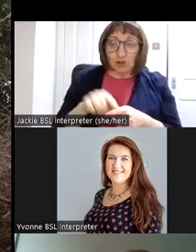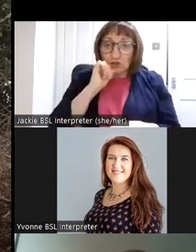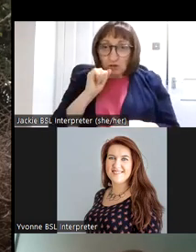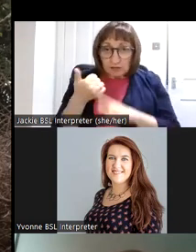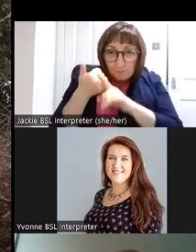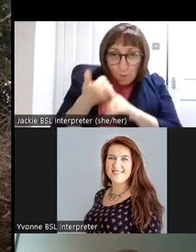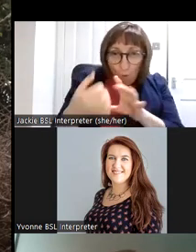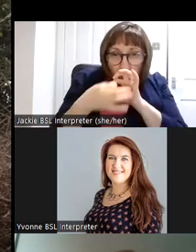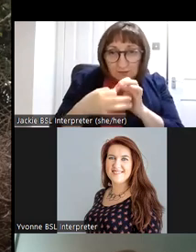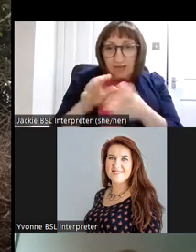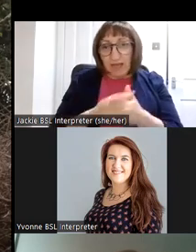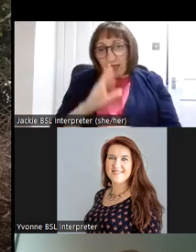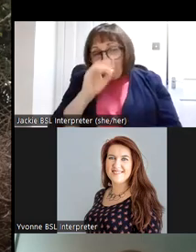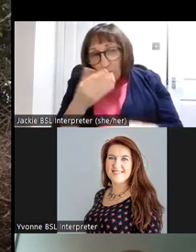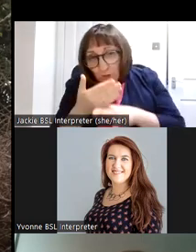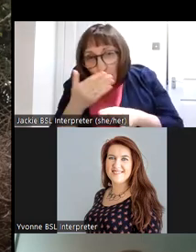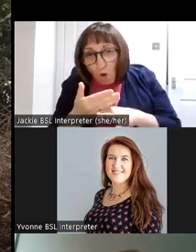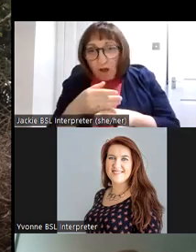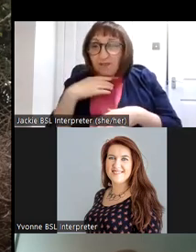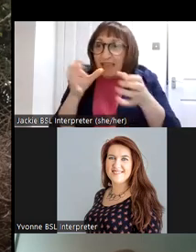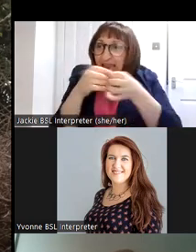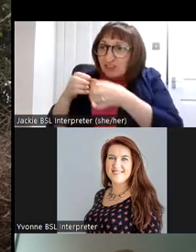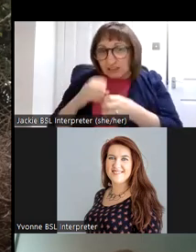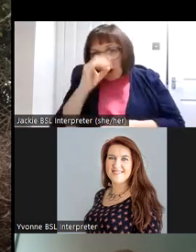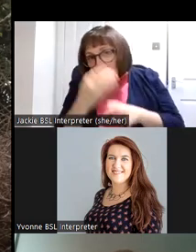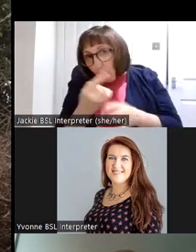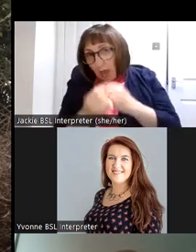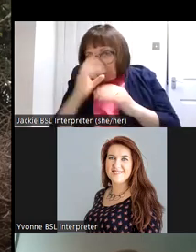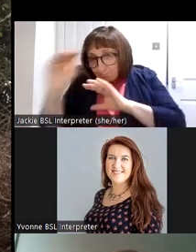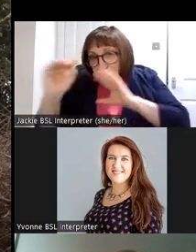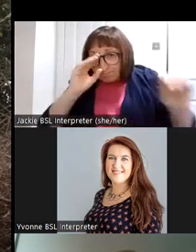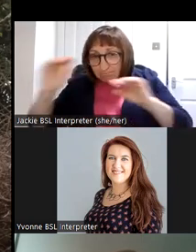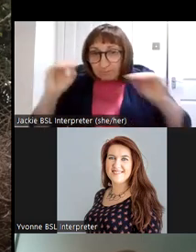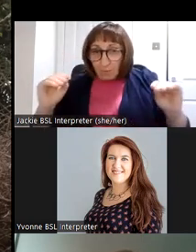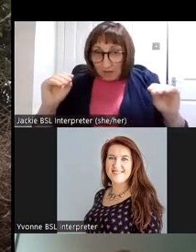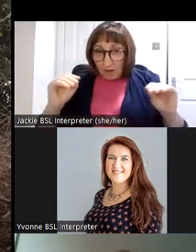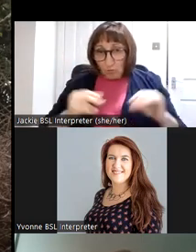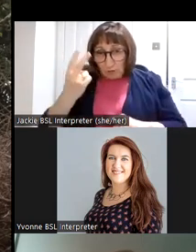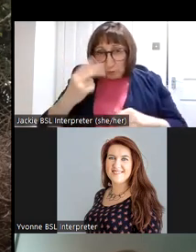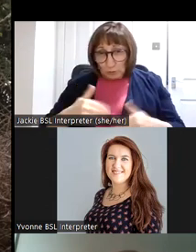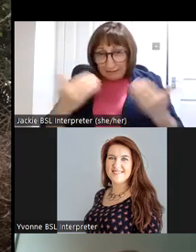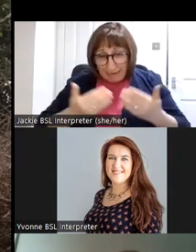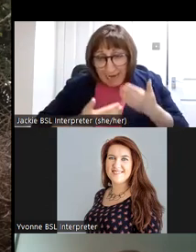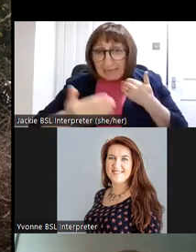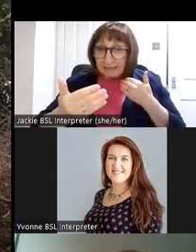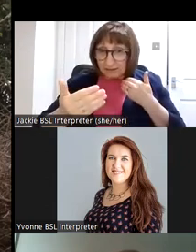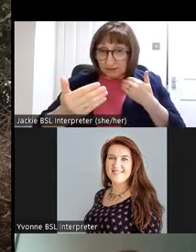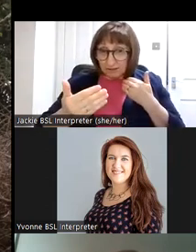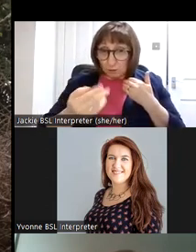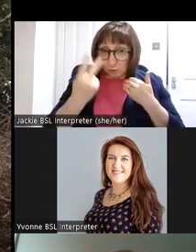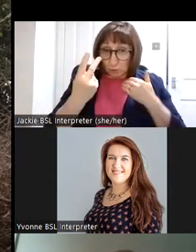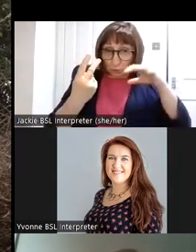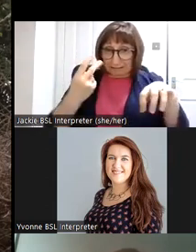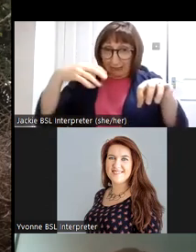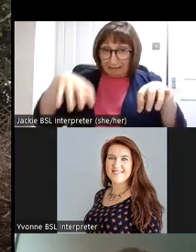works inform the relevant agencies of the works and over two days on over on two sites